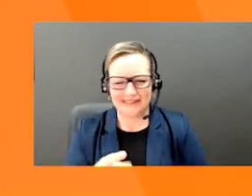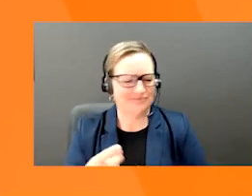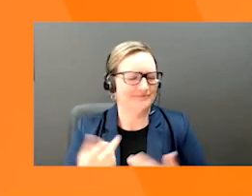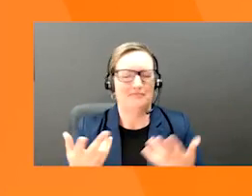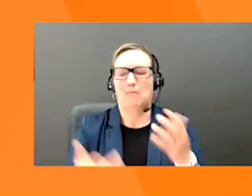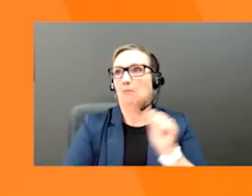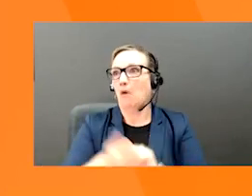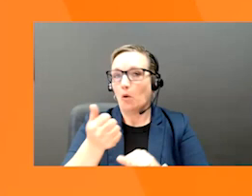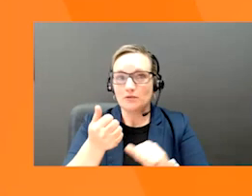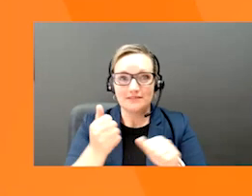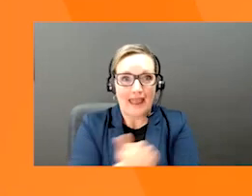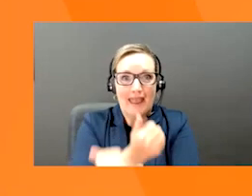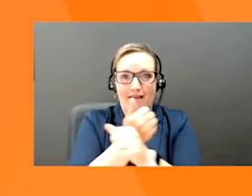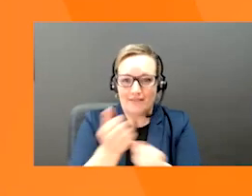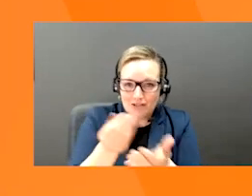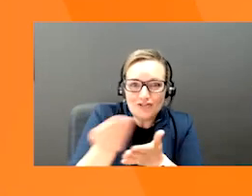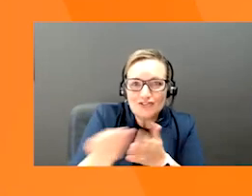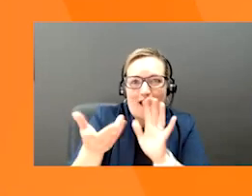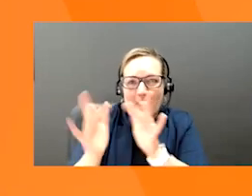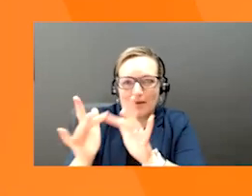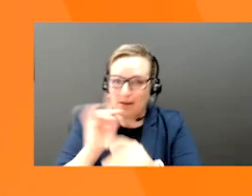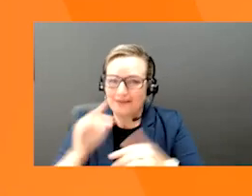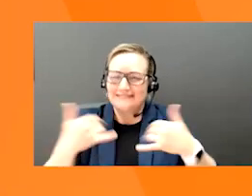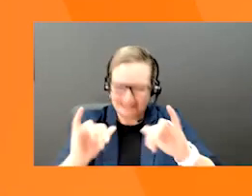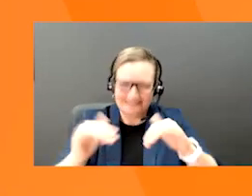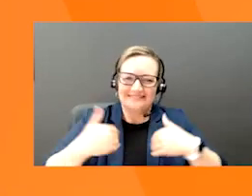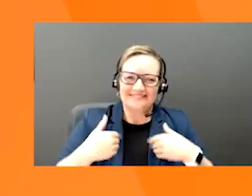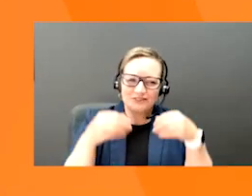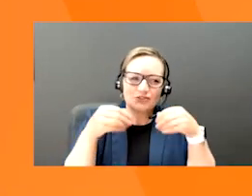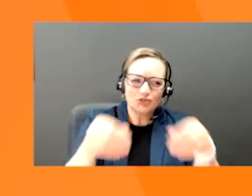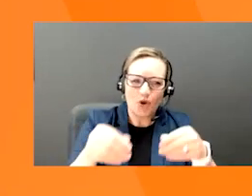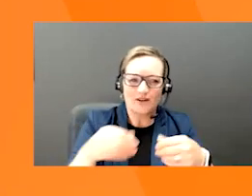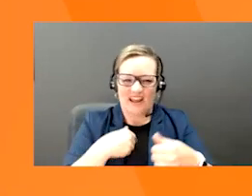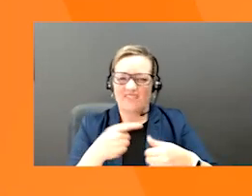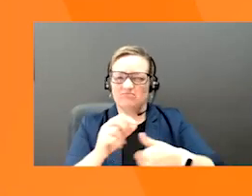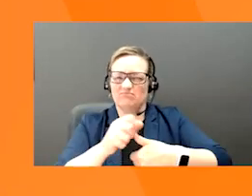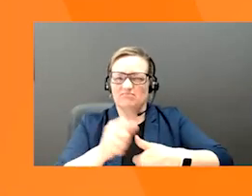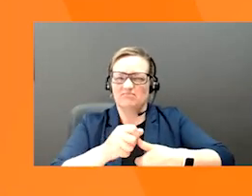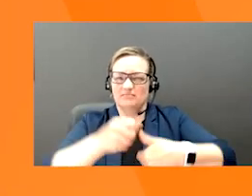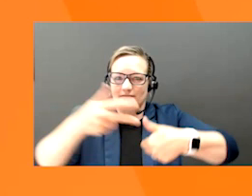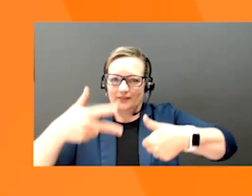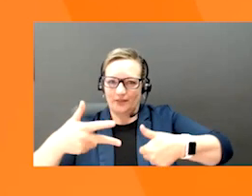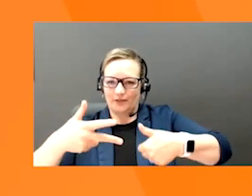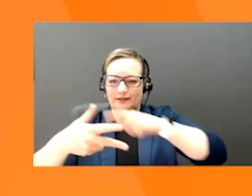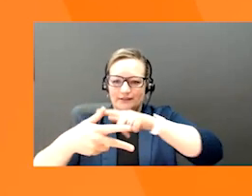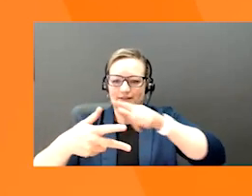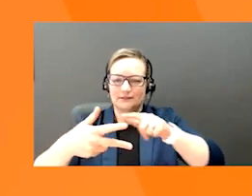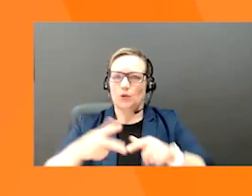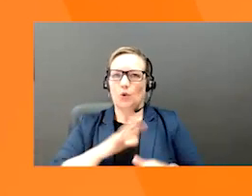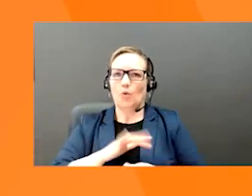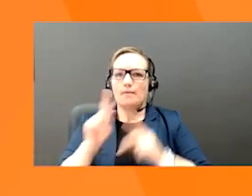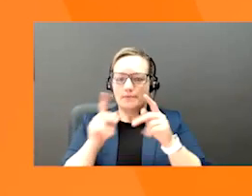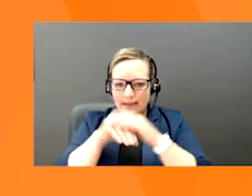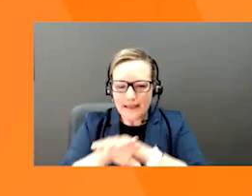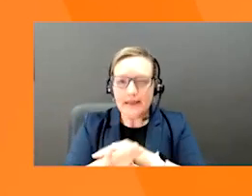days because everything seems to be online. And they really are a perfect place where customers can touch and feel your product. They